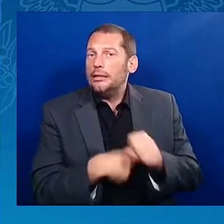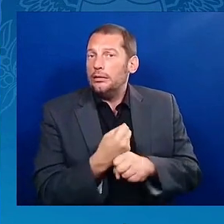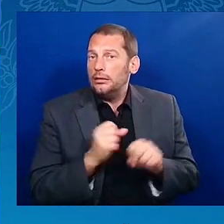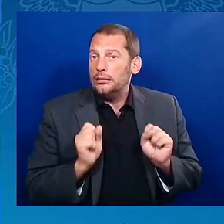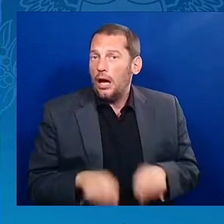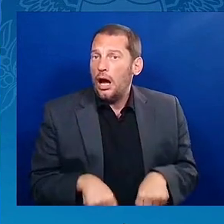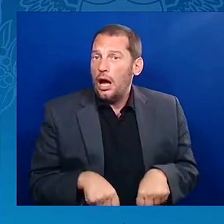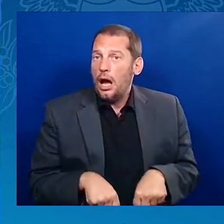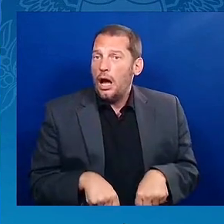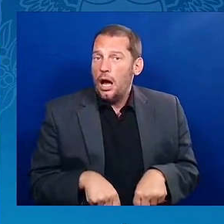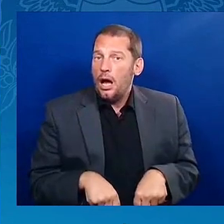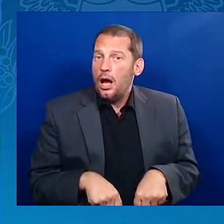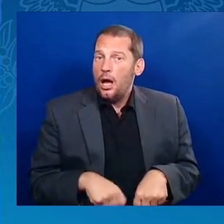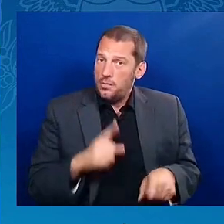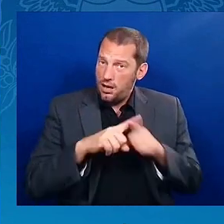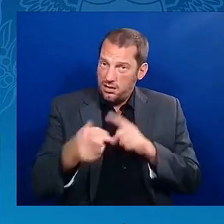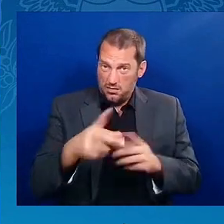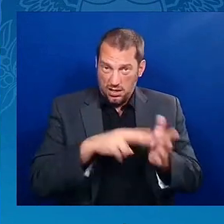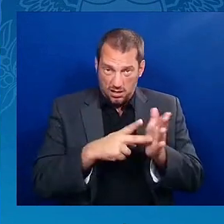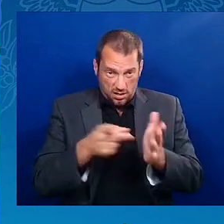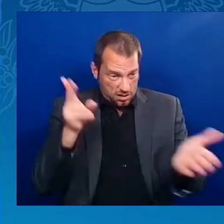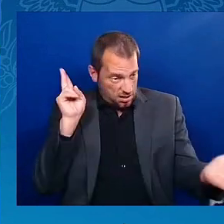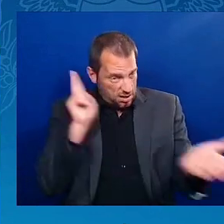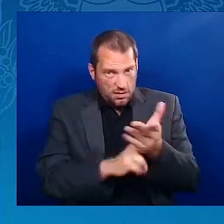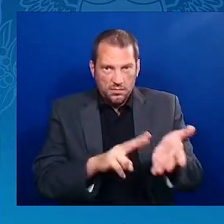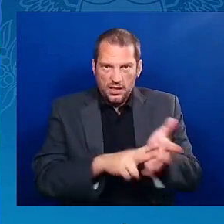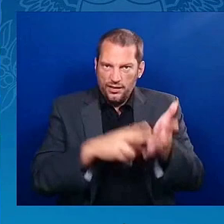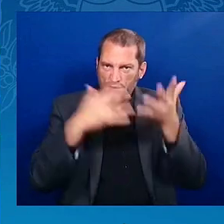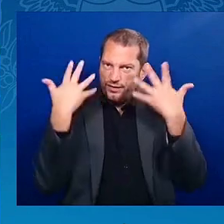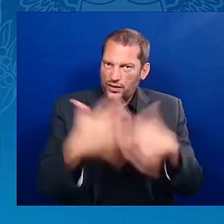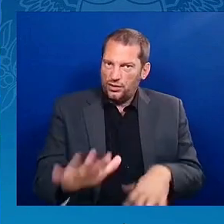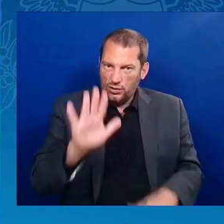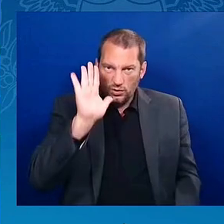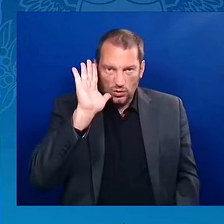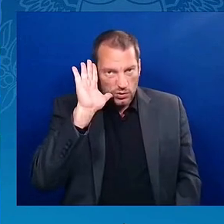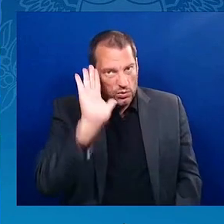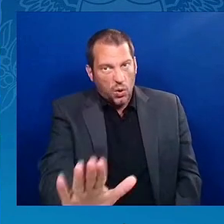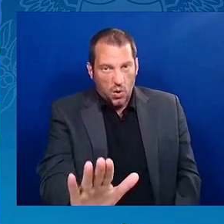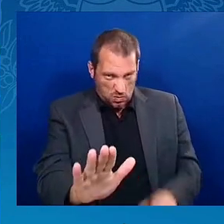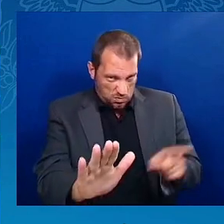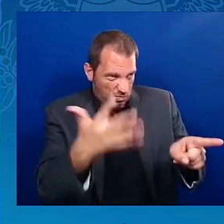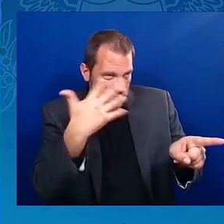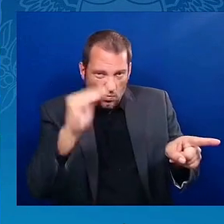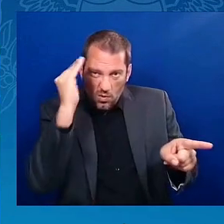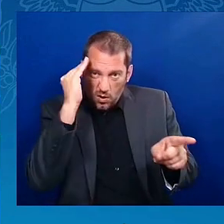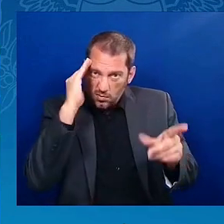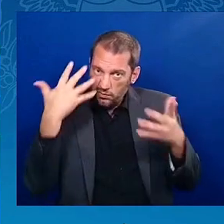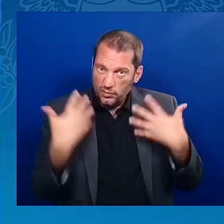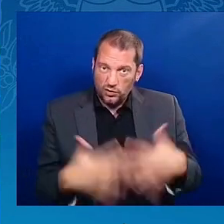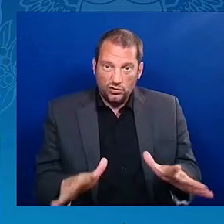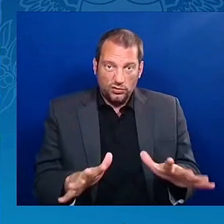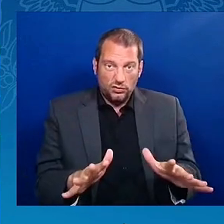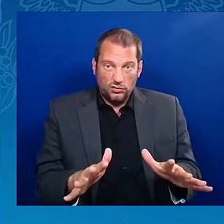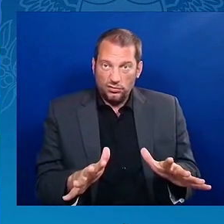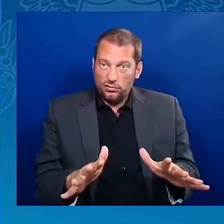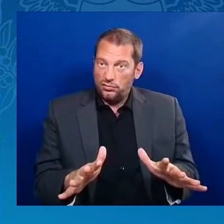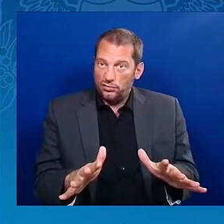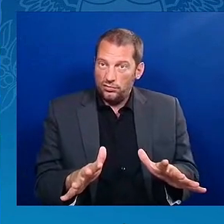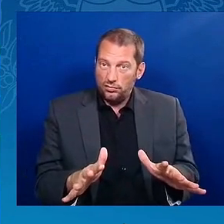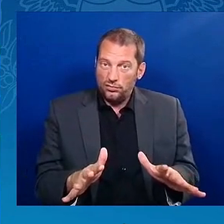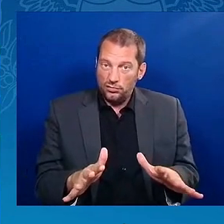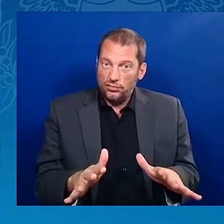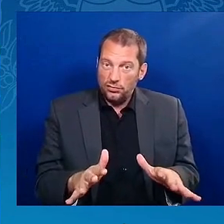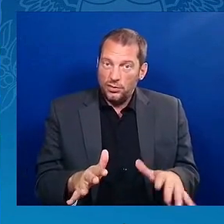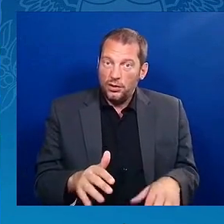very long time, which is going to be a source of incredible wealth-growing opportunity for yourself, for your family, and for your community.